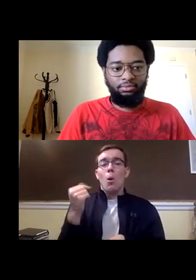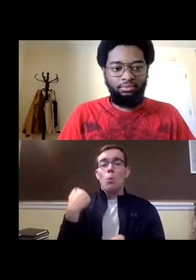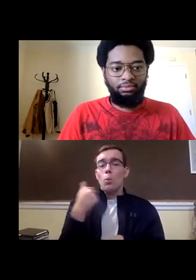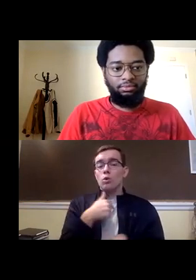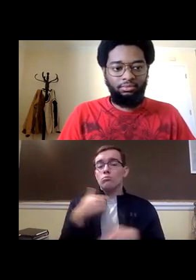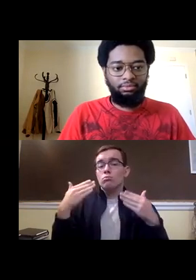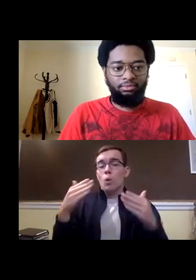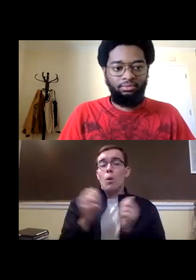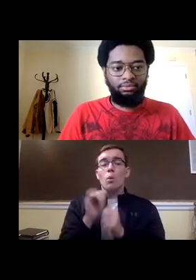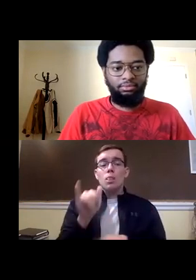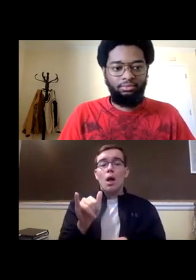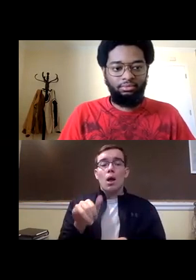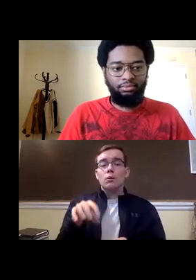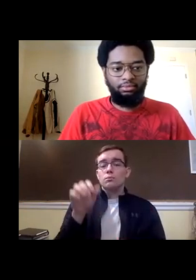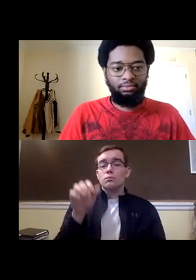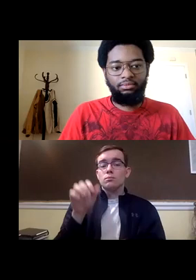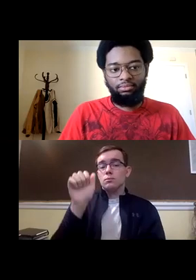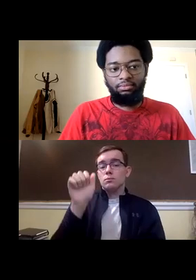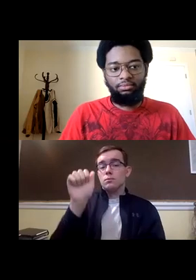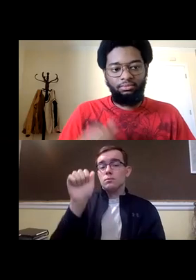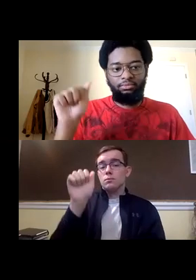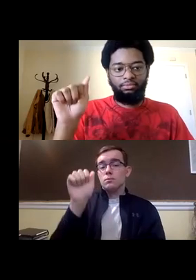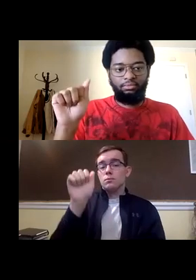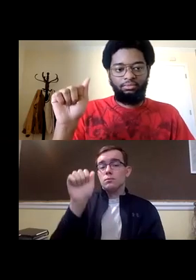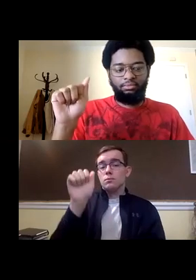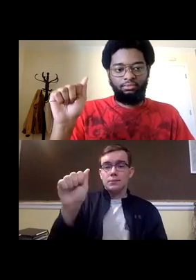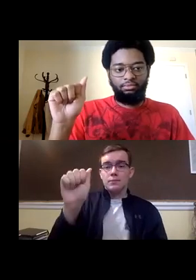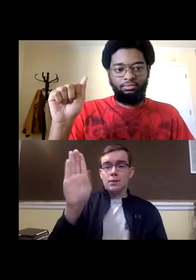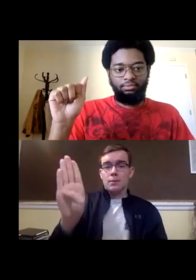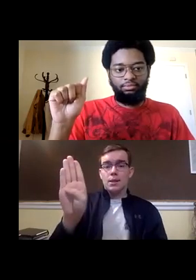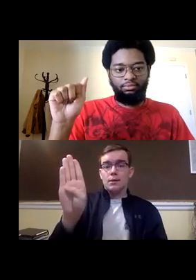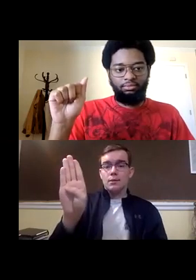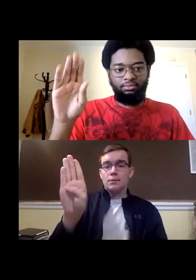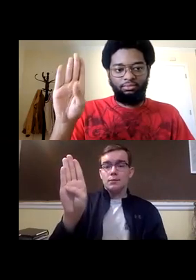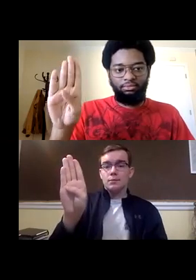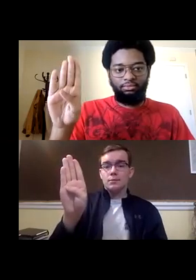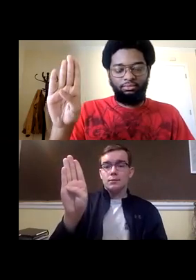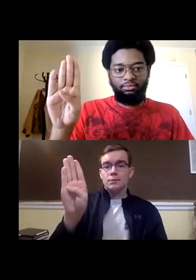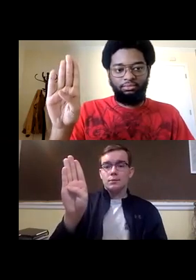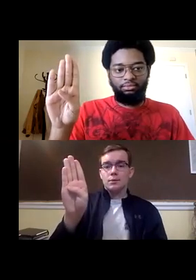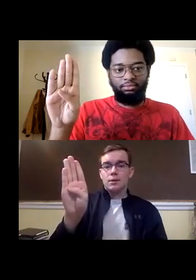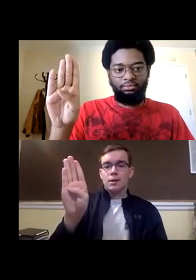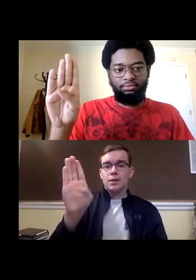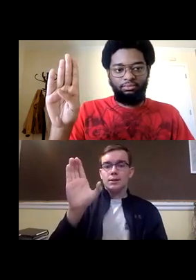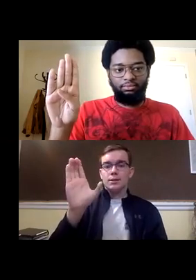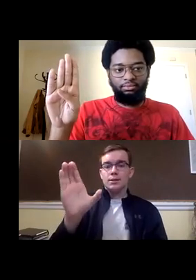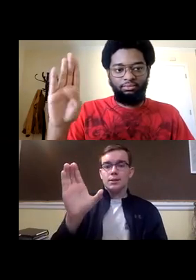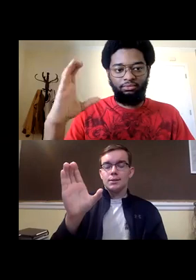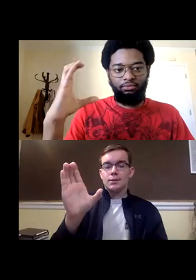the video now you can sign along with us so let's go ahead okay b